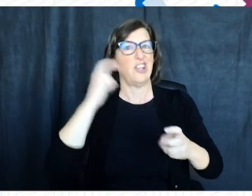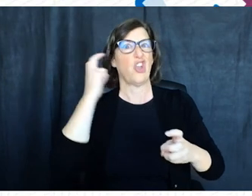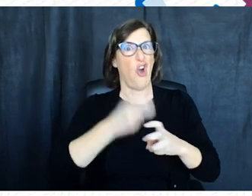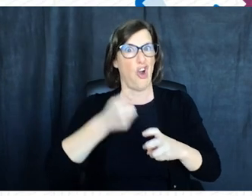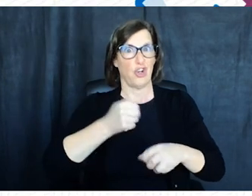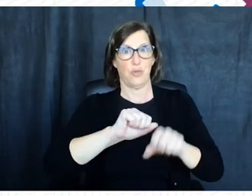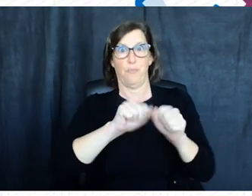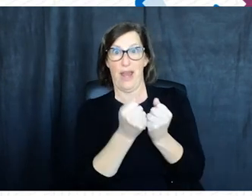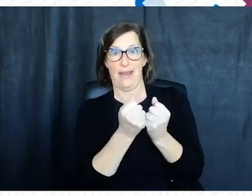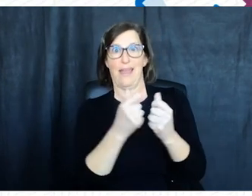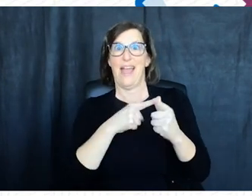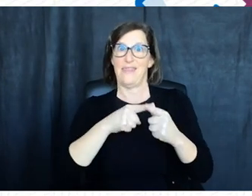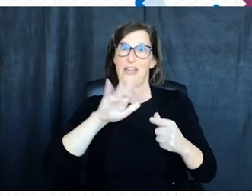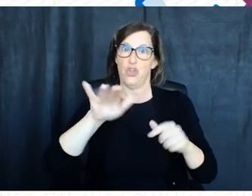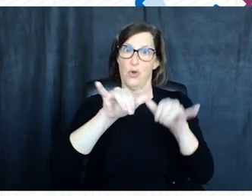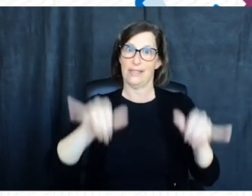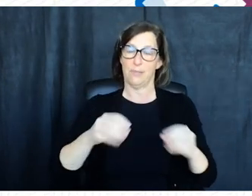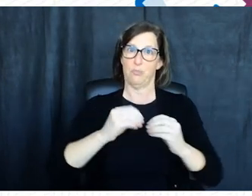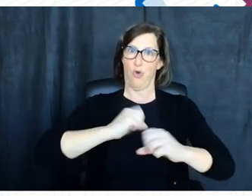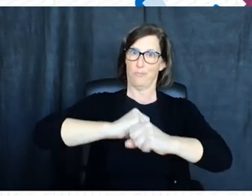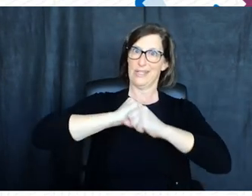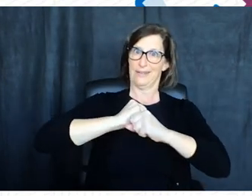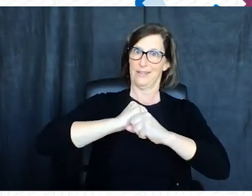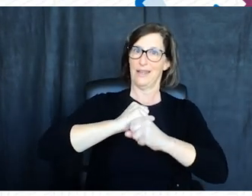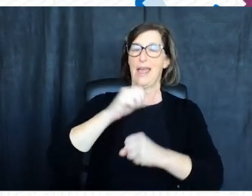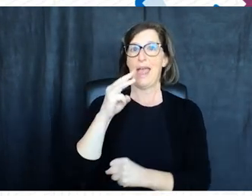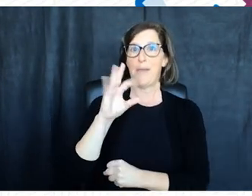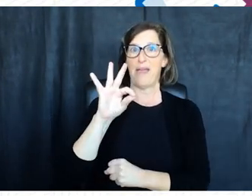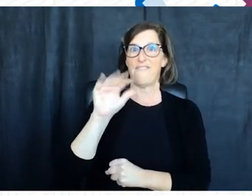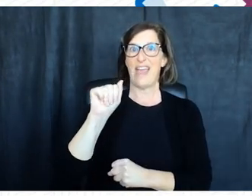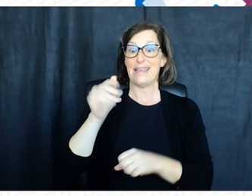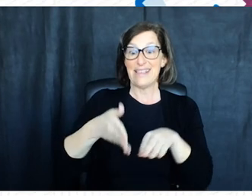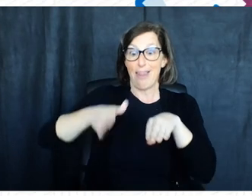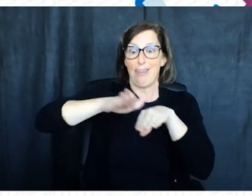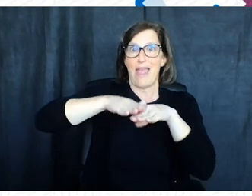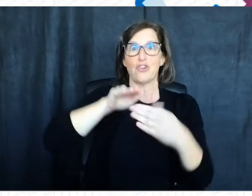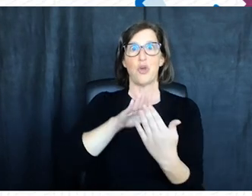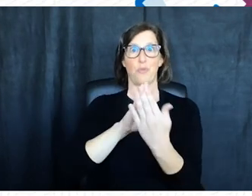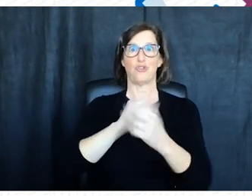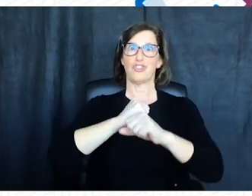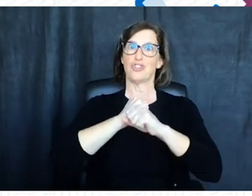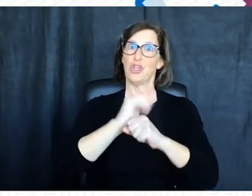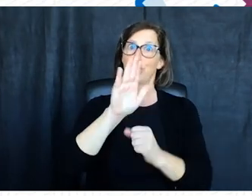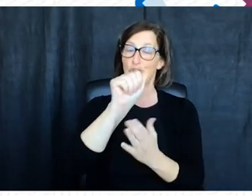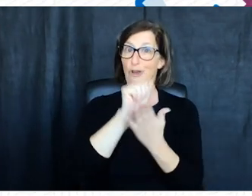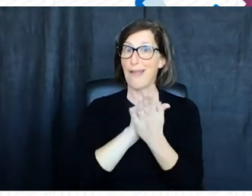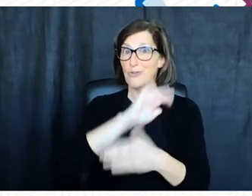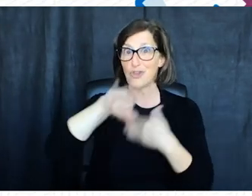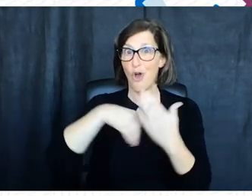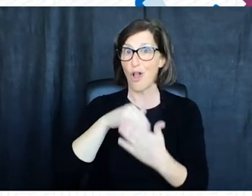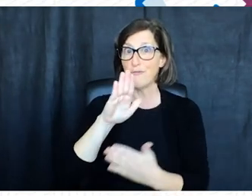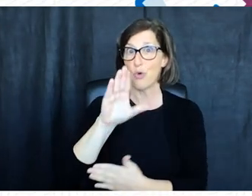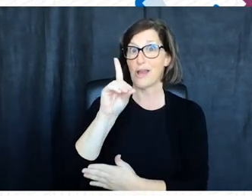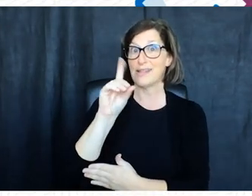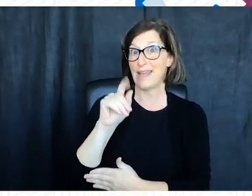ability to access the targeted device network or system mfa is a layered approach to securing your online accounts and the